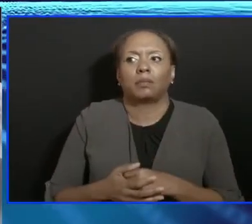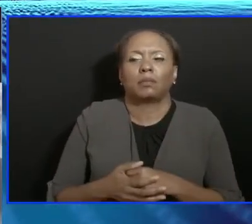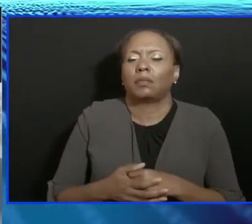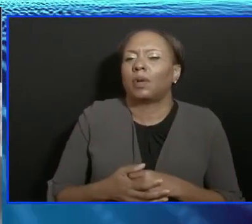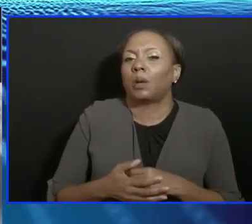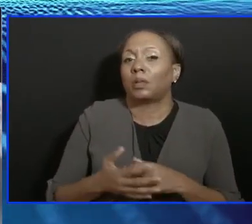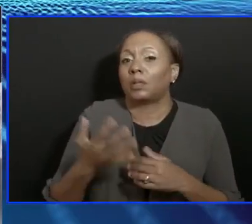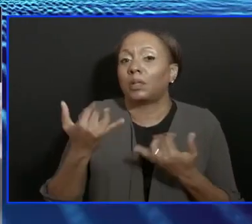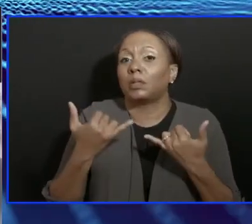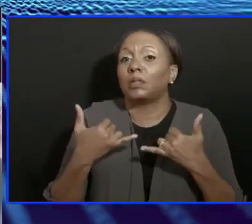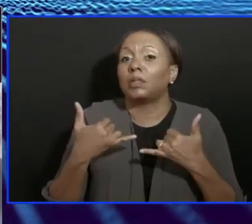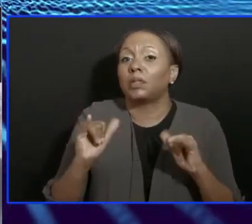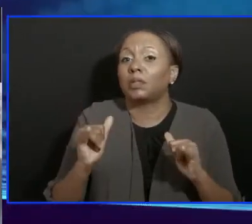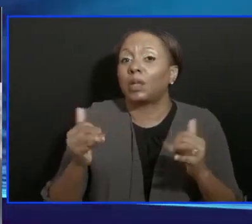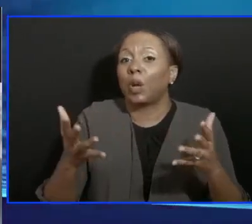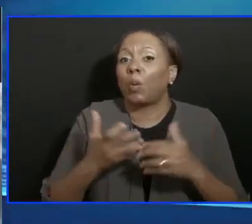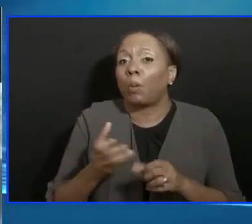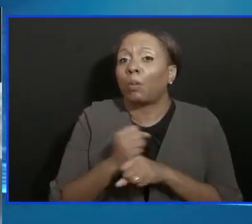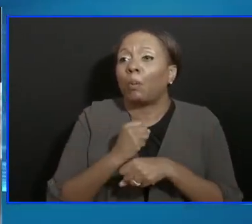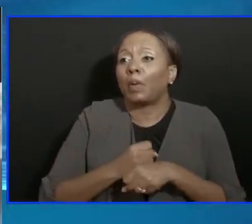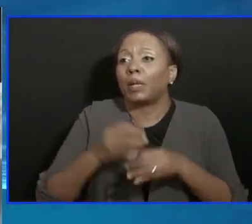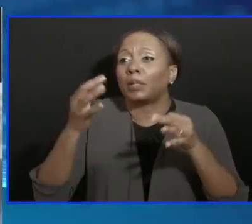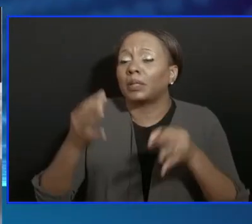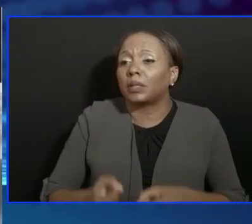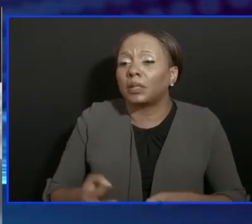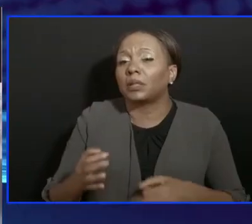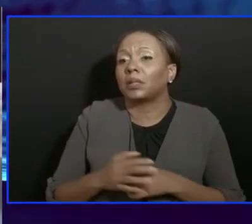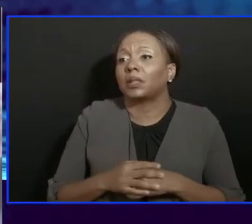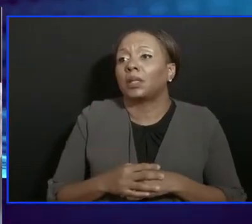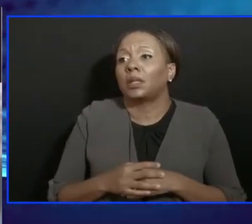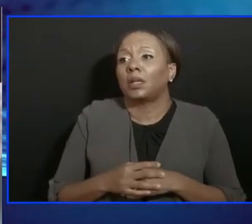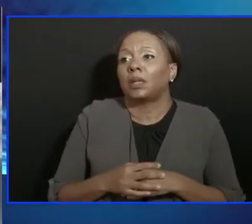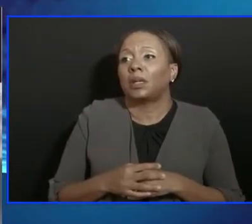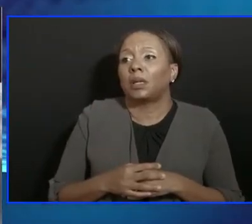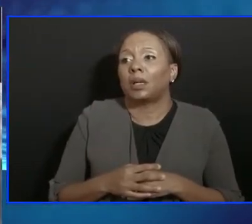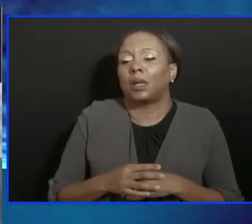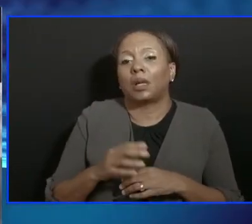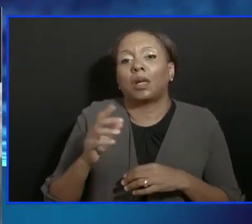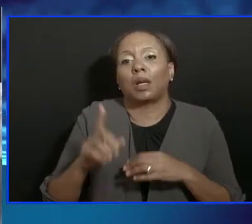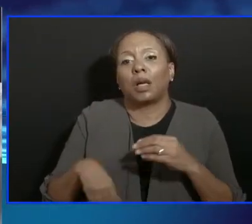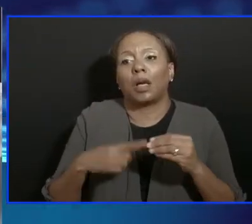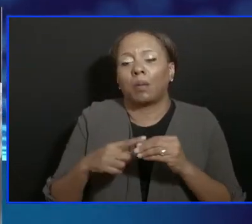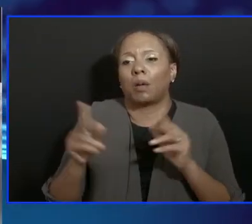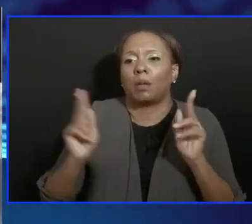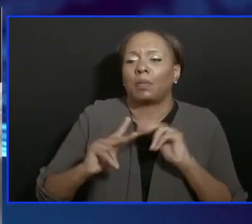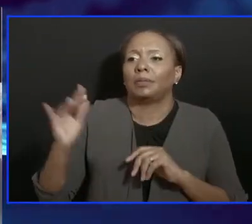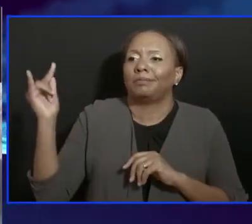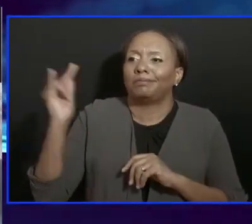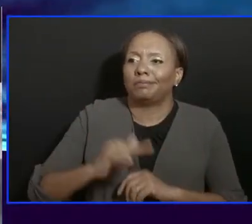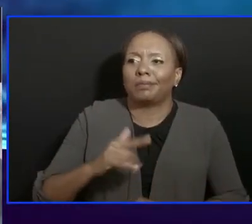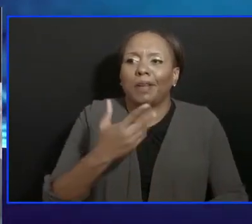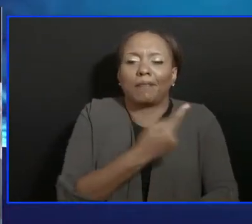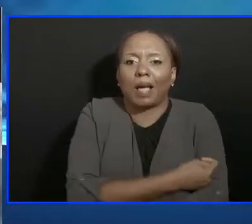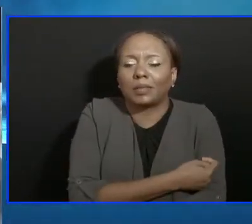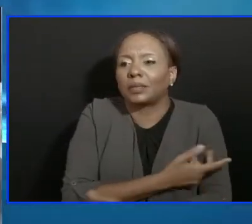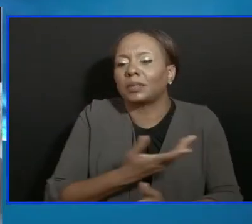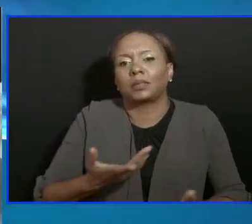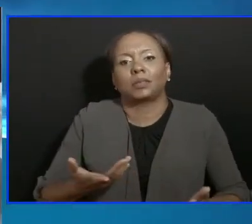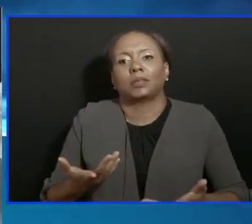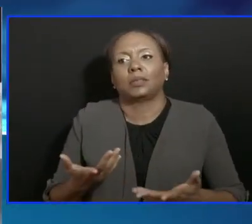green light on vaccinated? That's our vaccinated persons coming through our ports of entry,